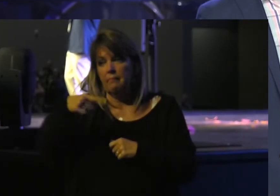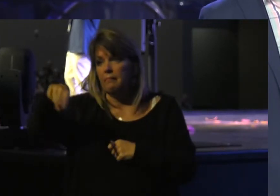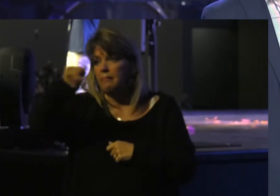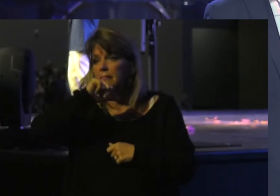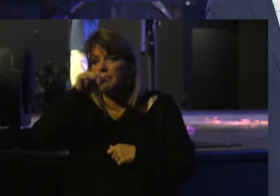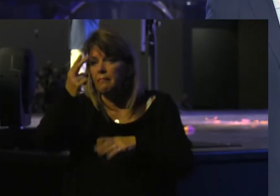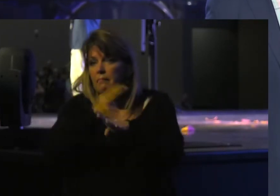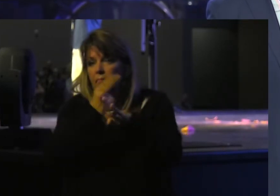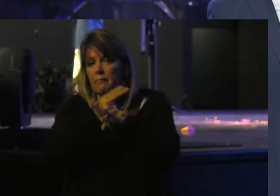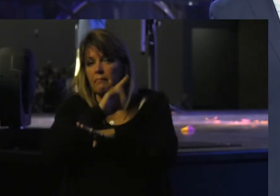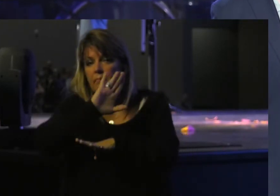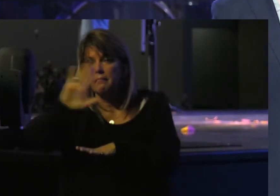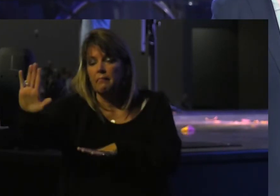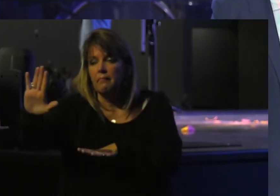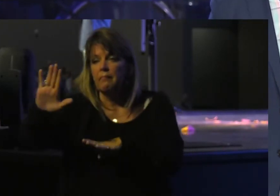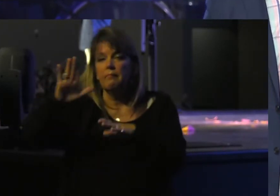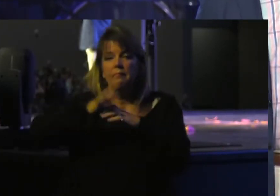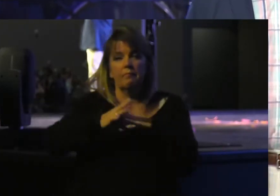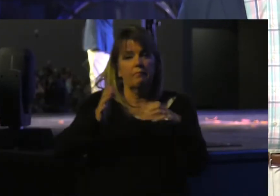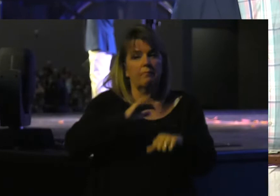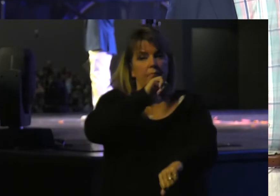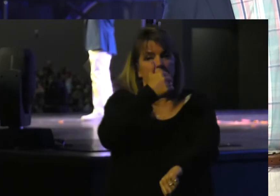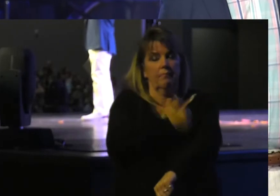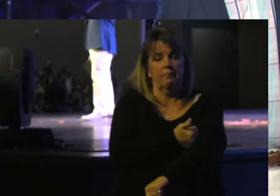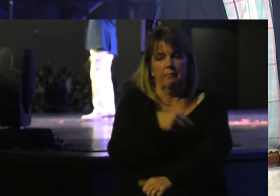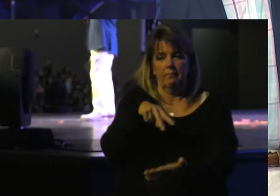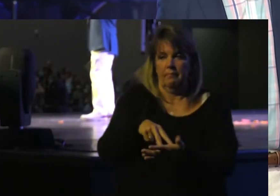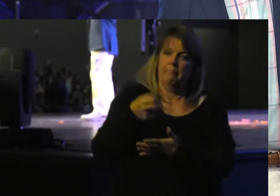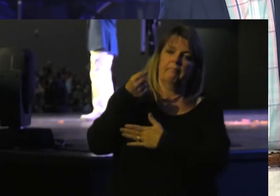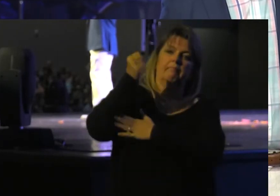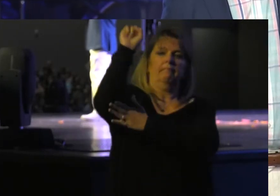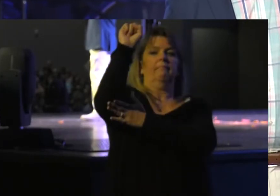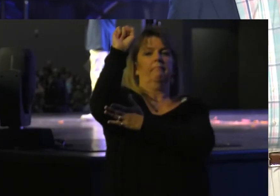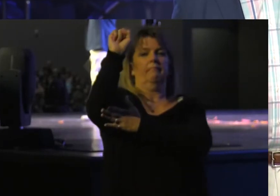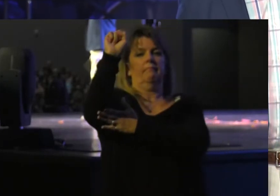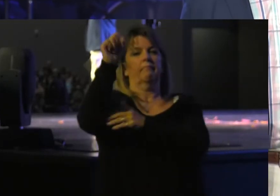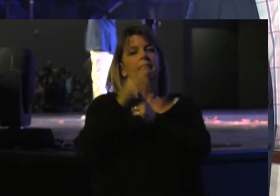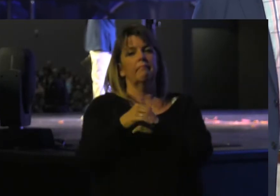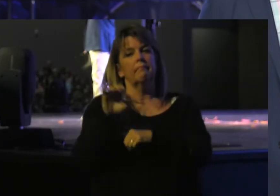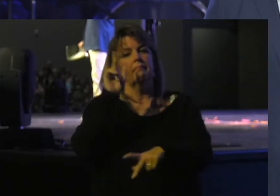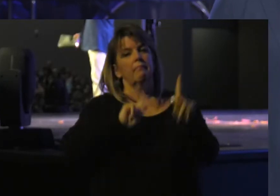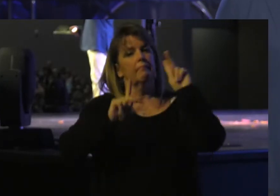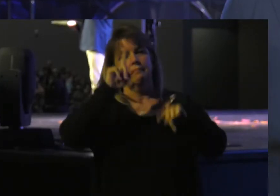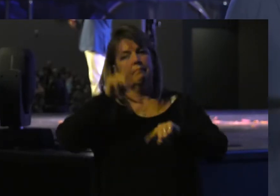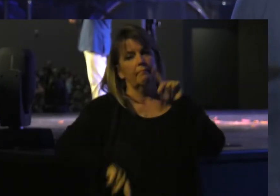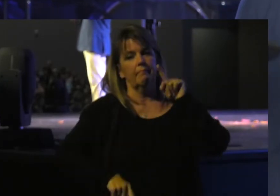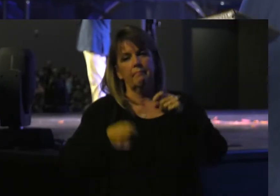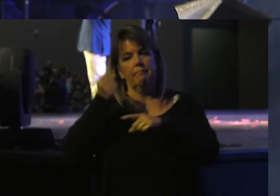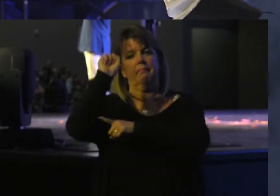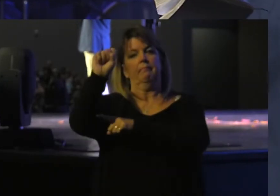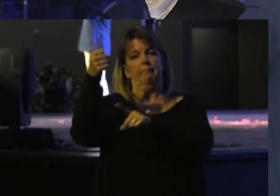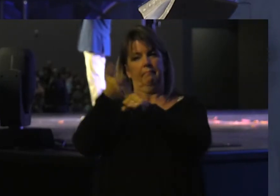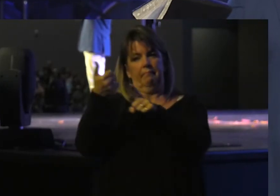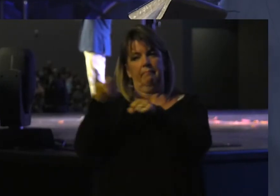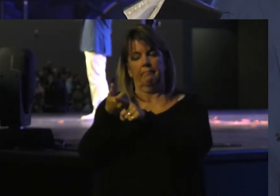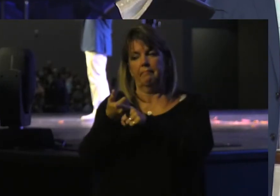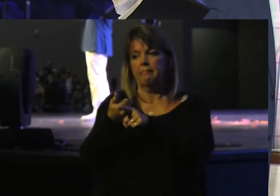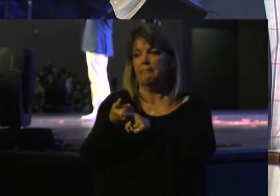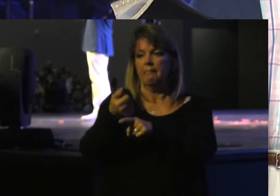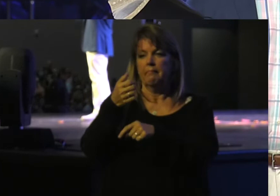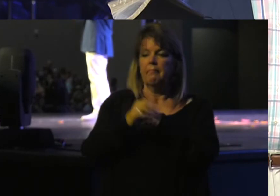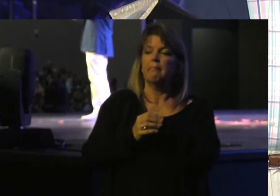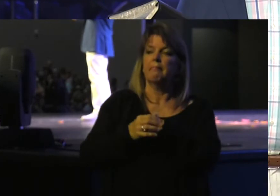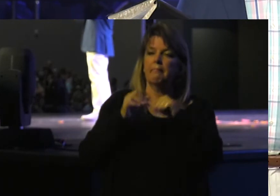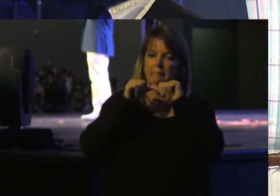Don't Use your Leverage And authority To stand Up for the Voiceless And the Unheard But rather You and I Continue